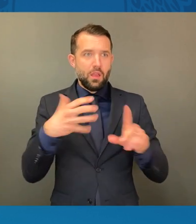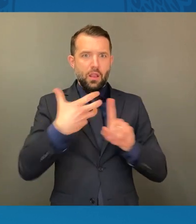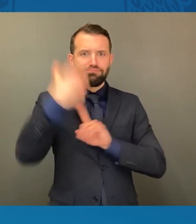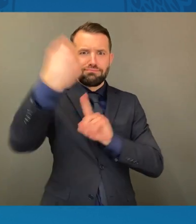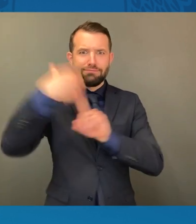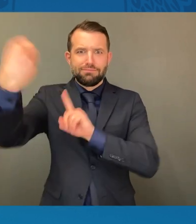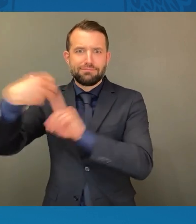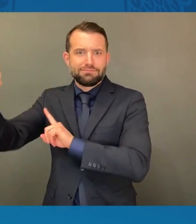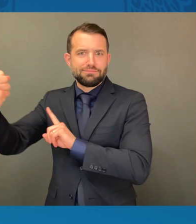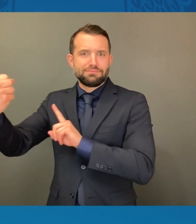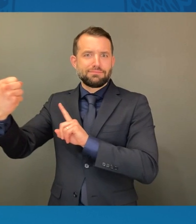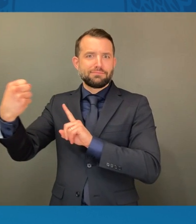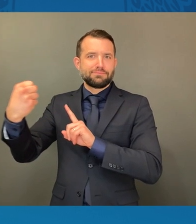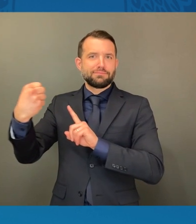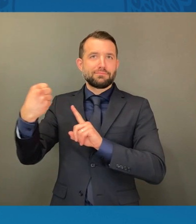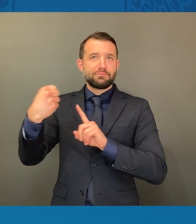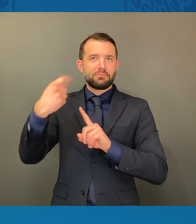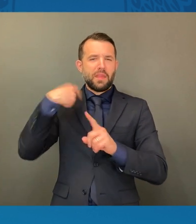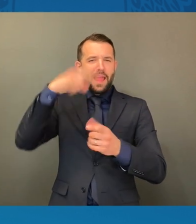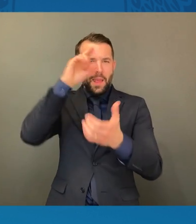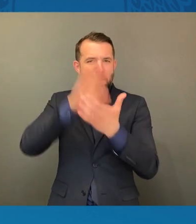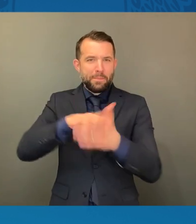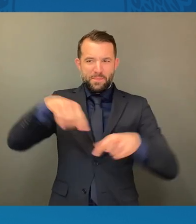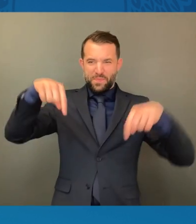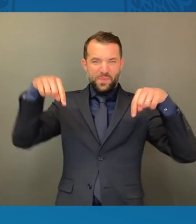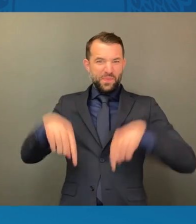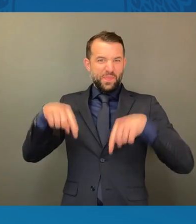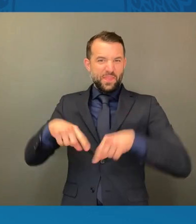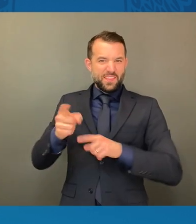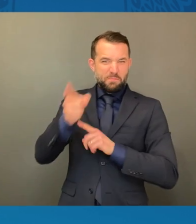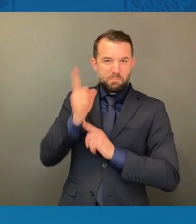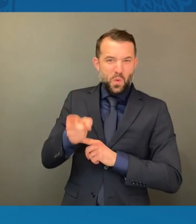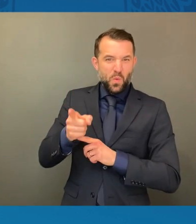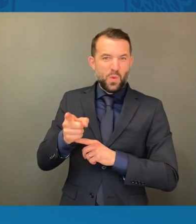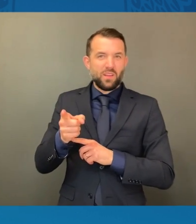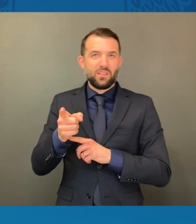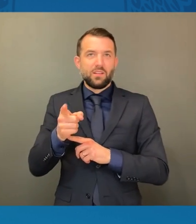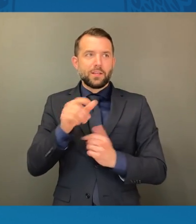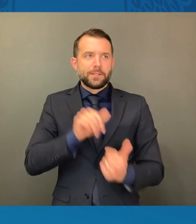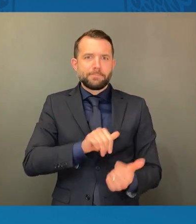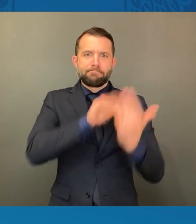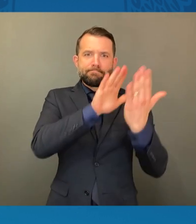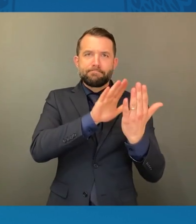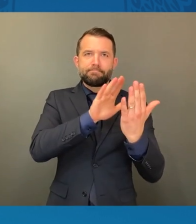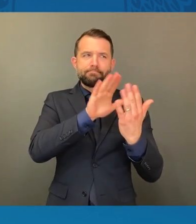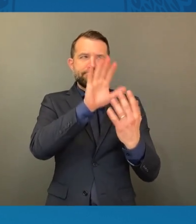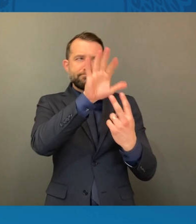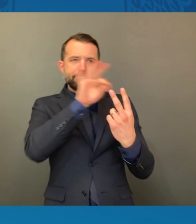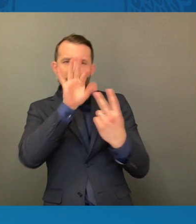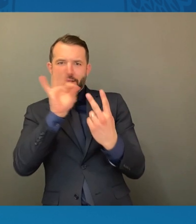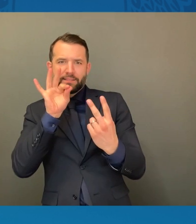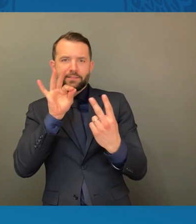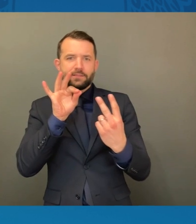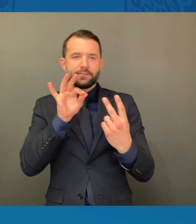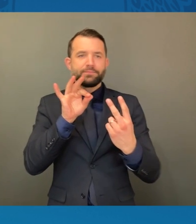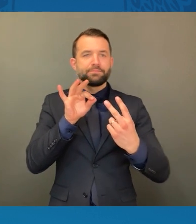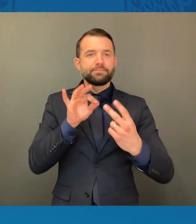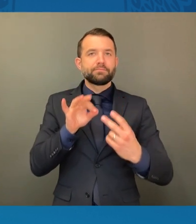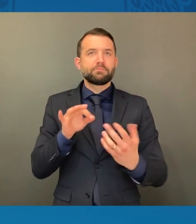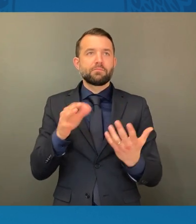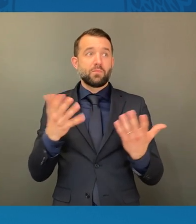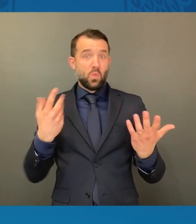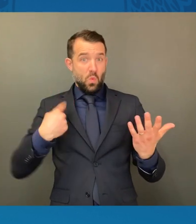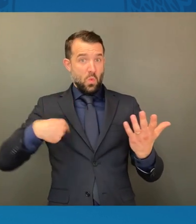I believe at this moment we are faced with a choice, a choice that we have faced many